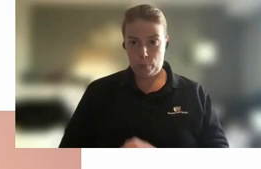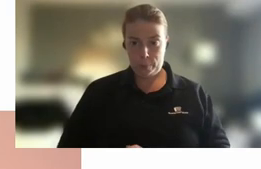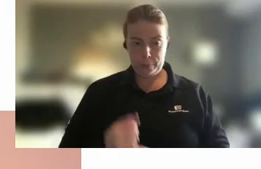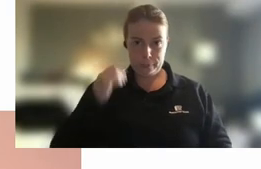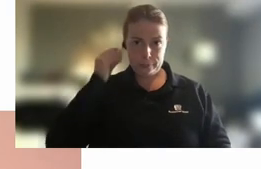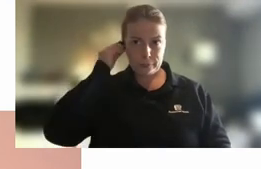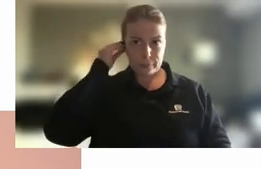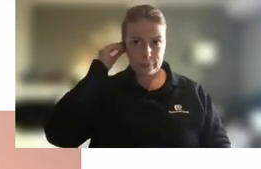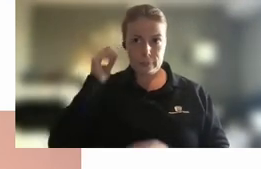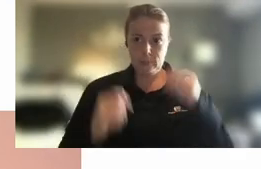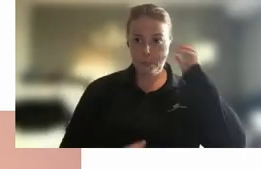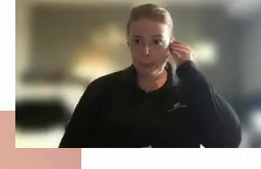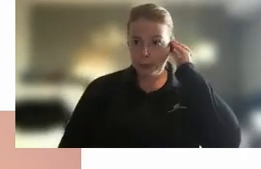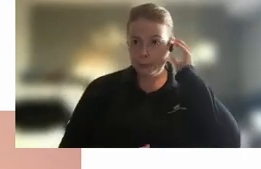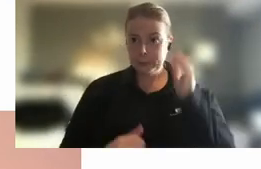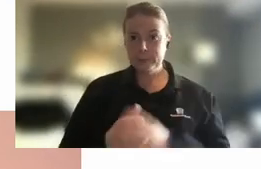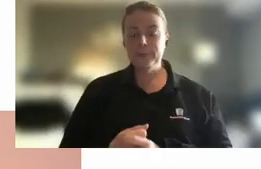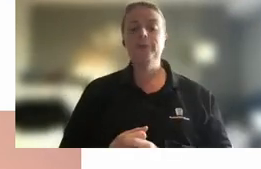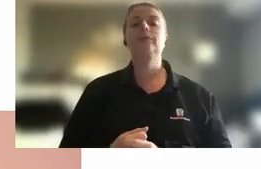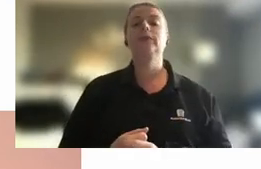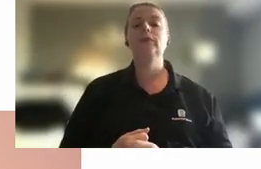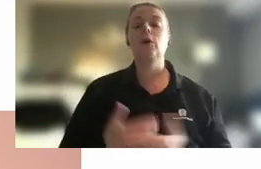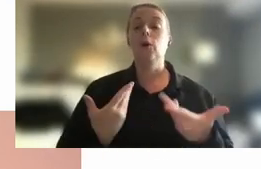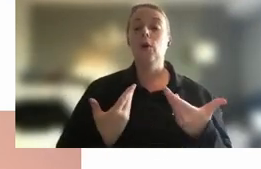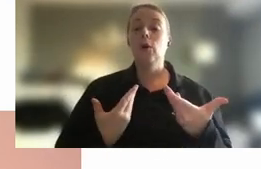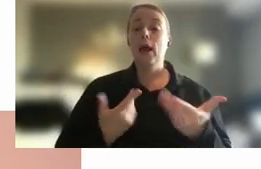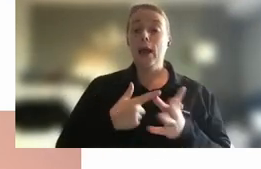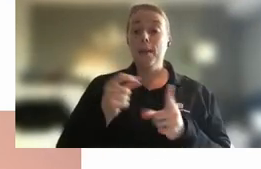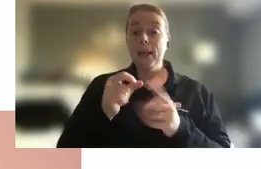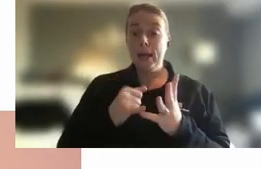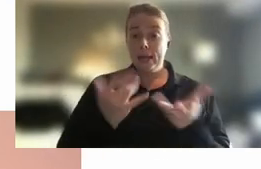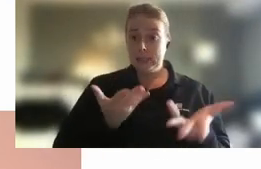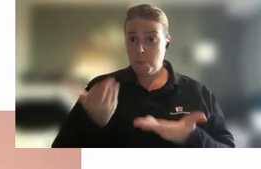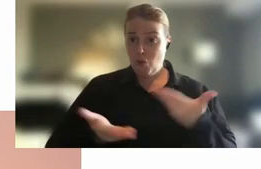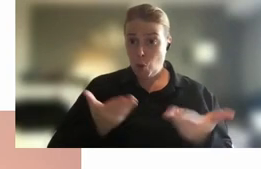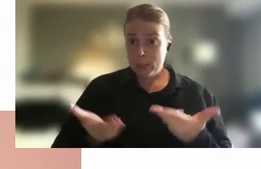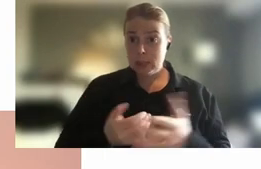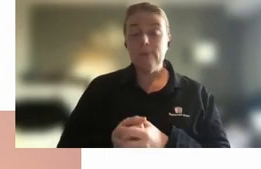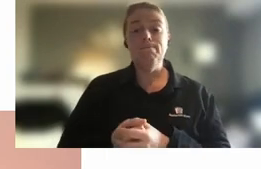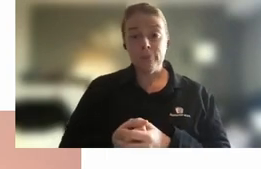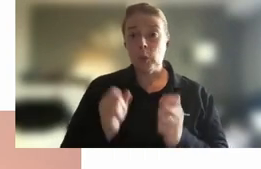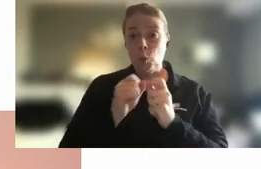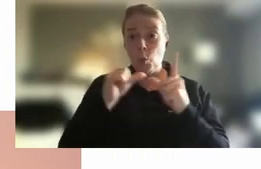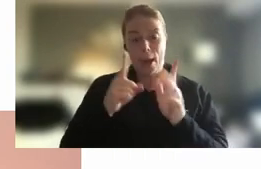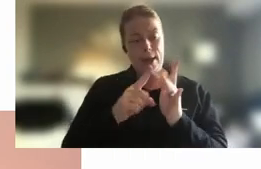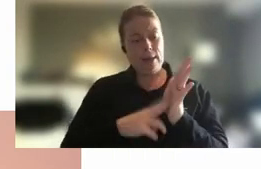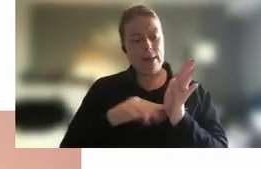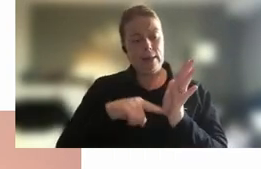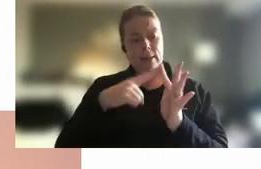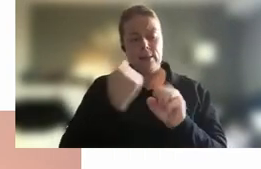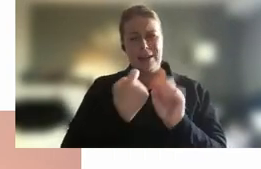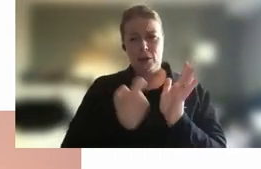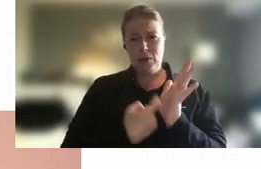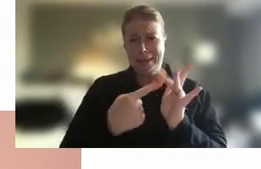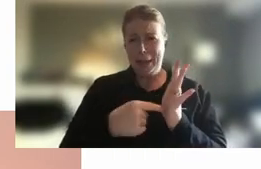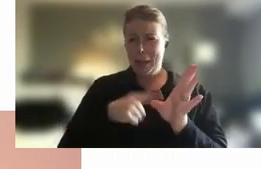in thinking about the performance of the APS of course we're always conscious of putting integrity right at the center of everything that we